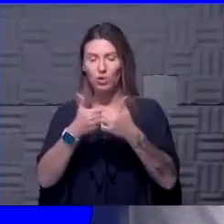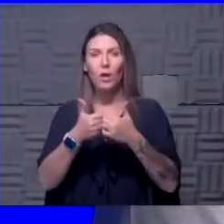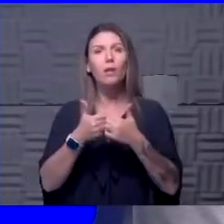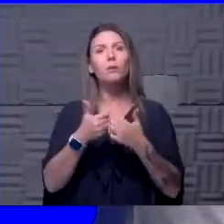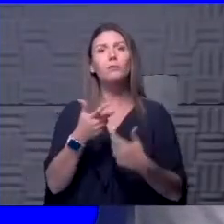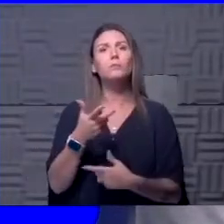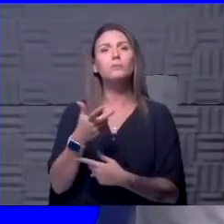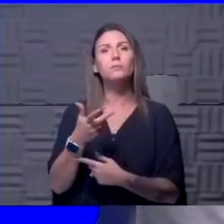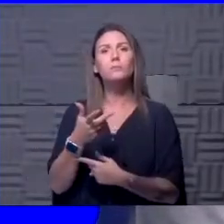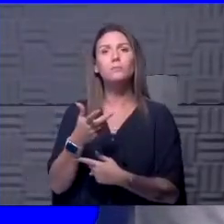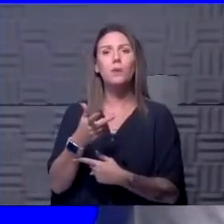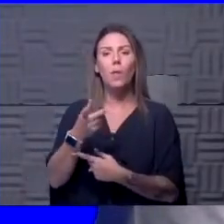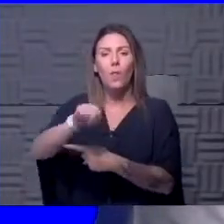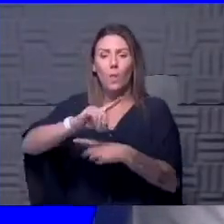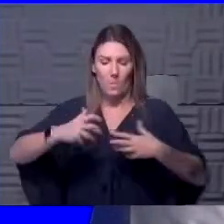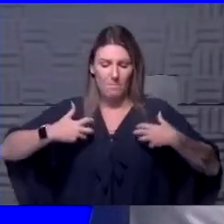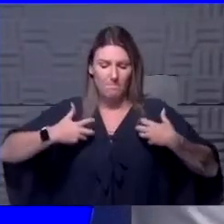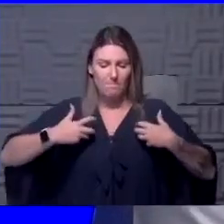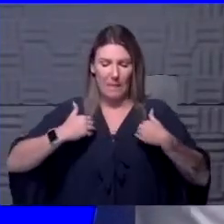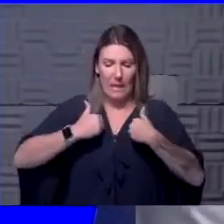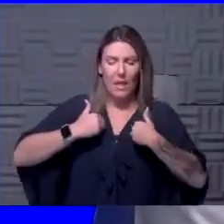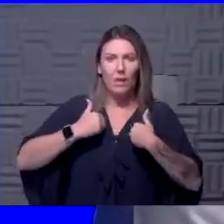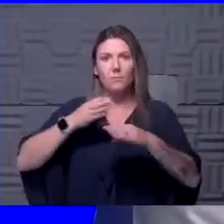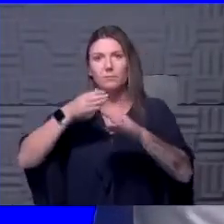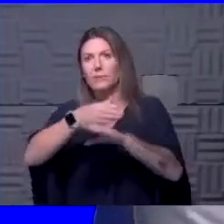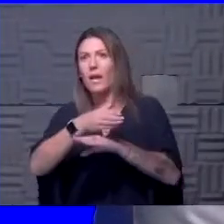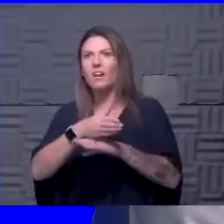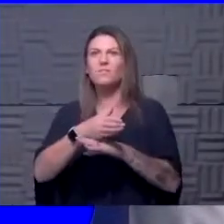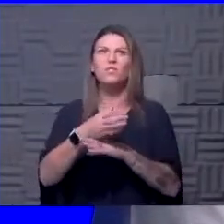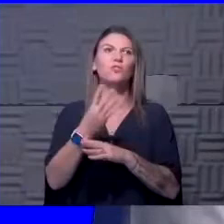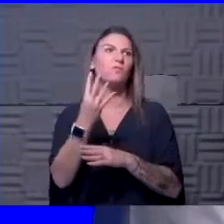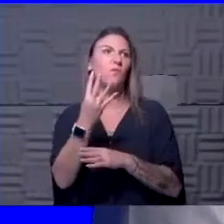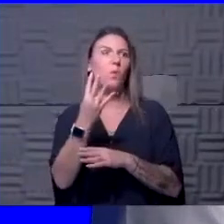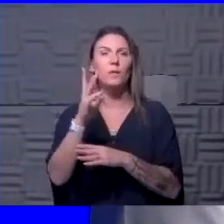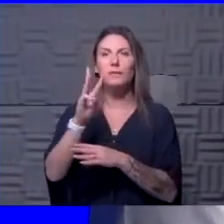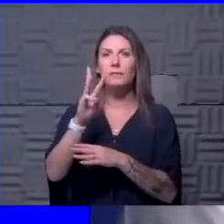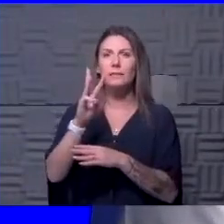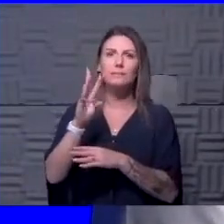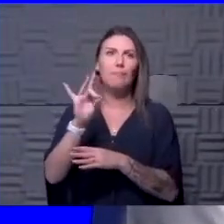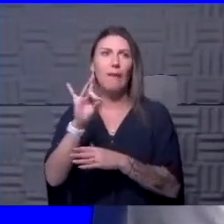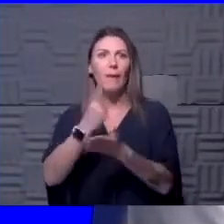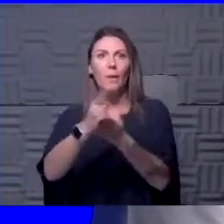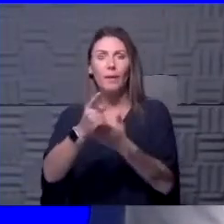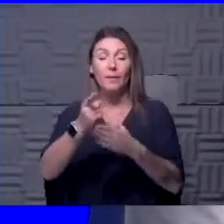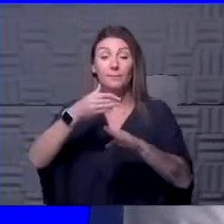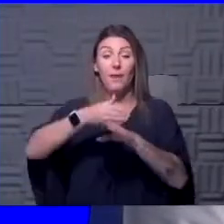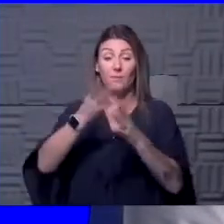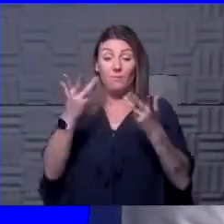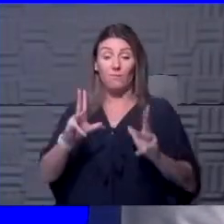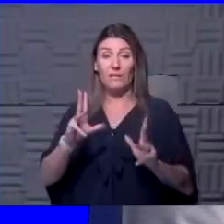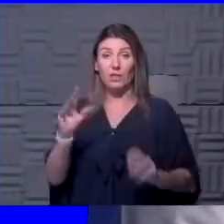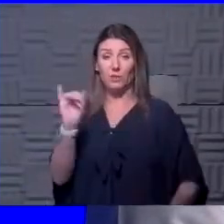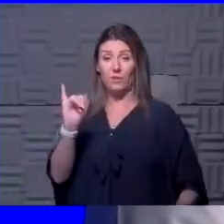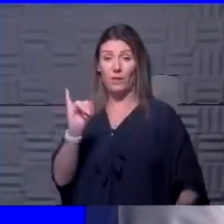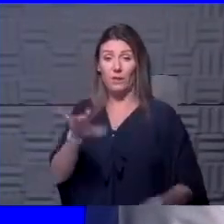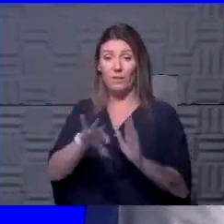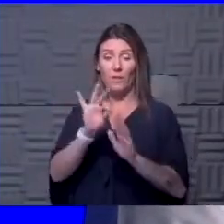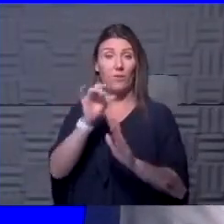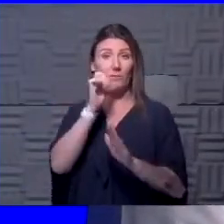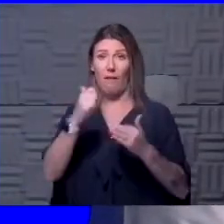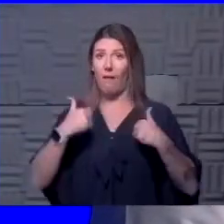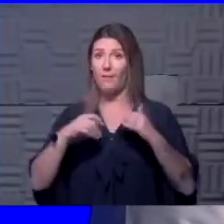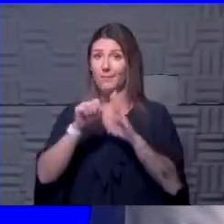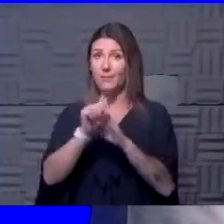the rhesus macaques after, say, four, six, eight weeks after initial infection, they found that they did not get